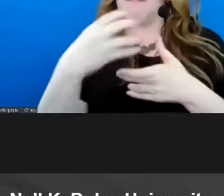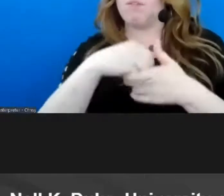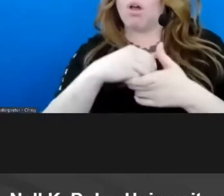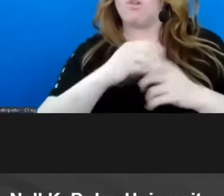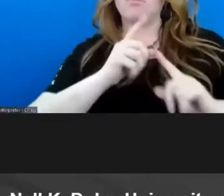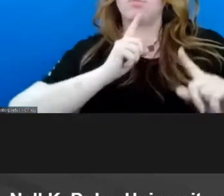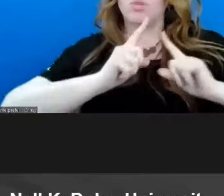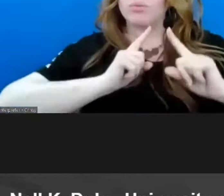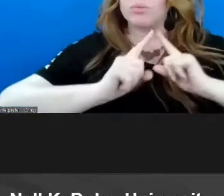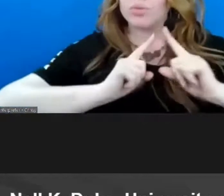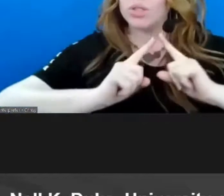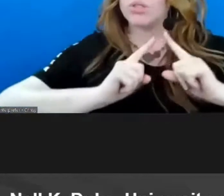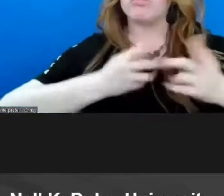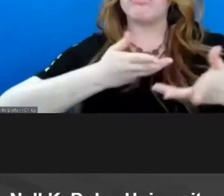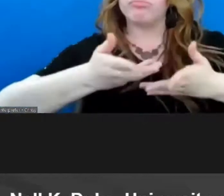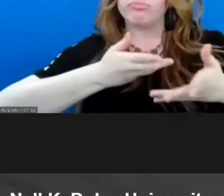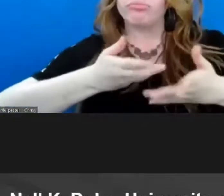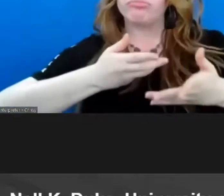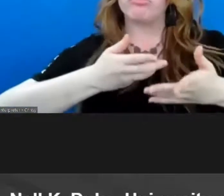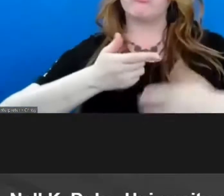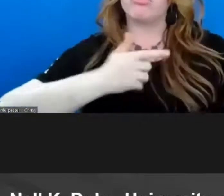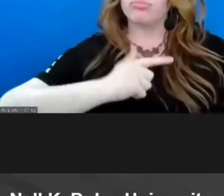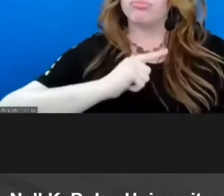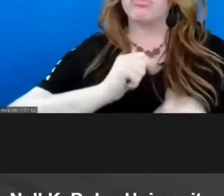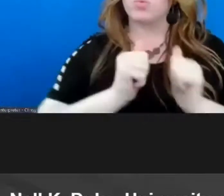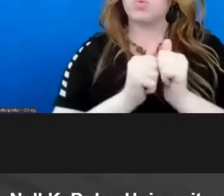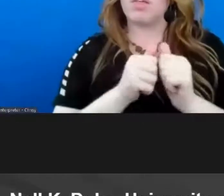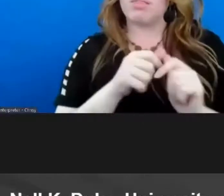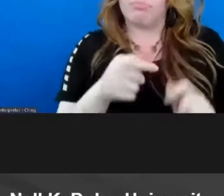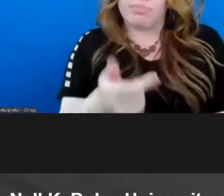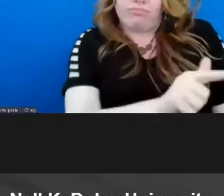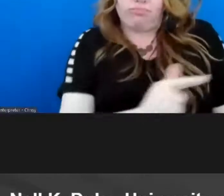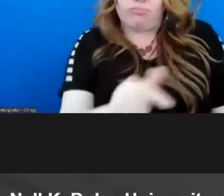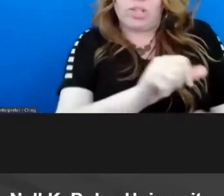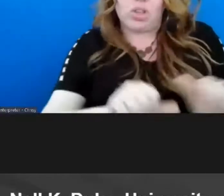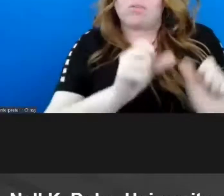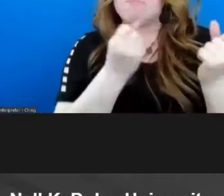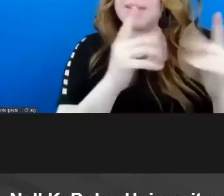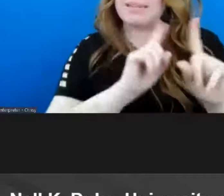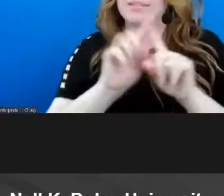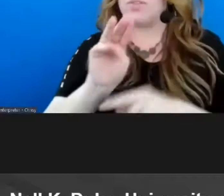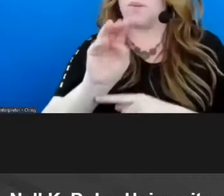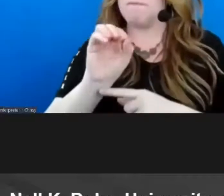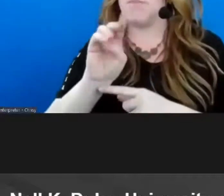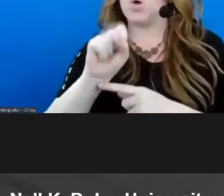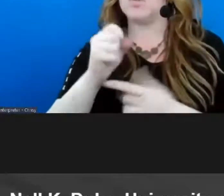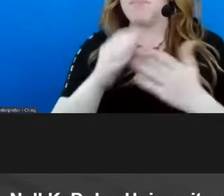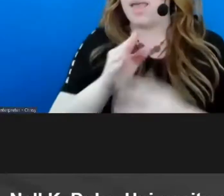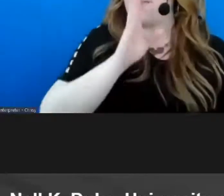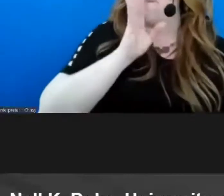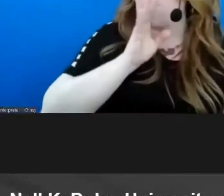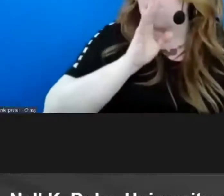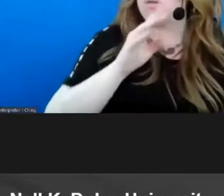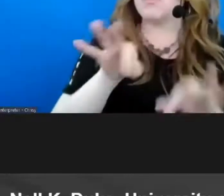and dialogue with themselves and with others using lots of modes and so that may be verbal but when i say